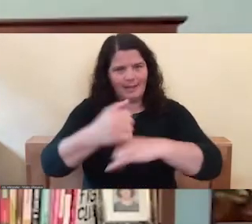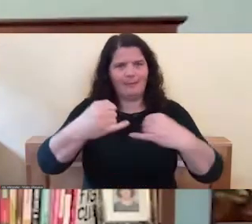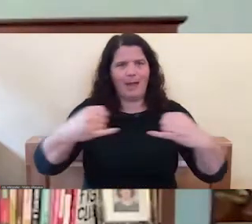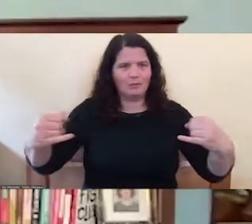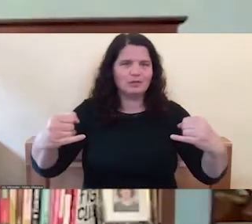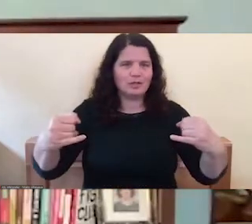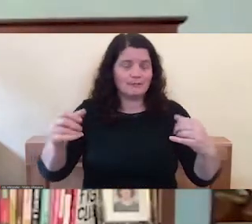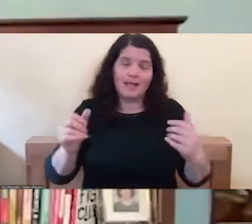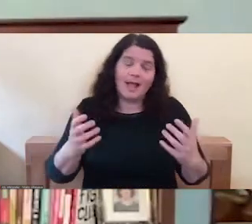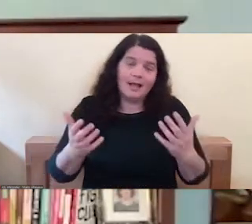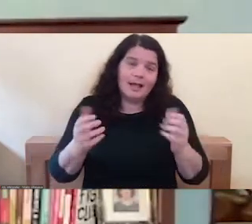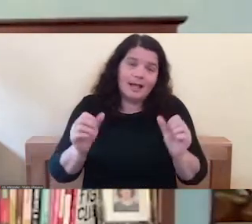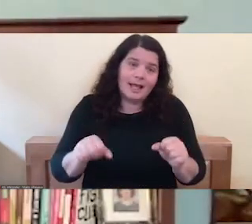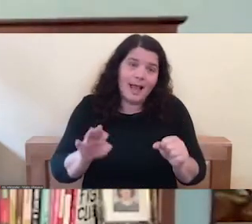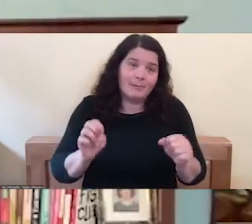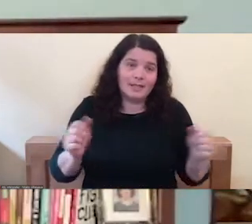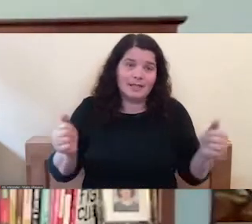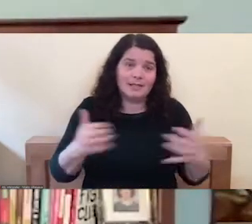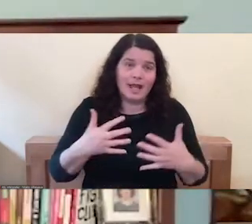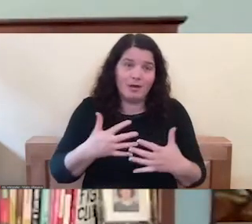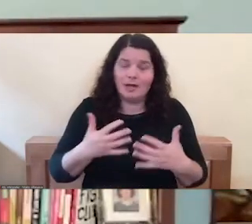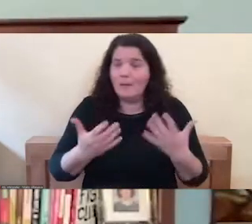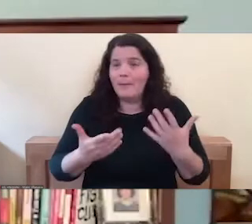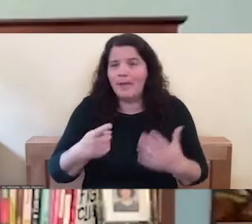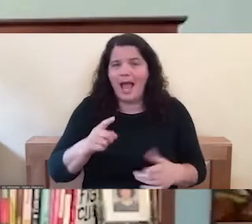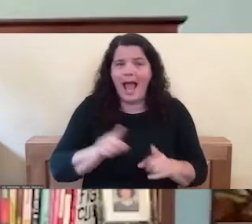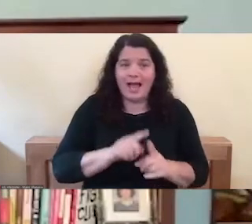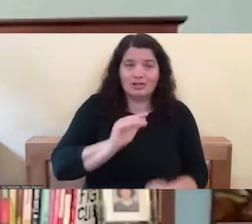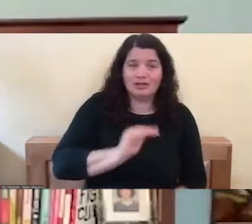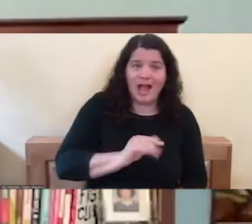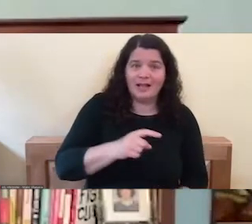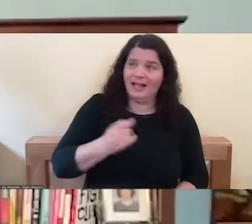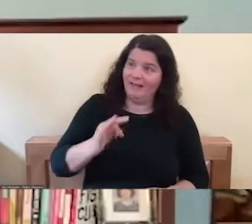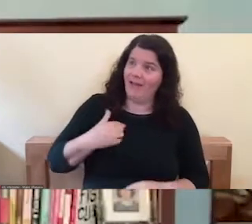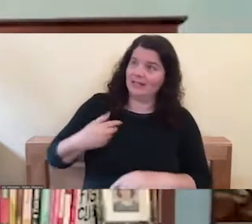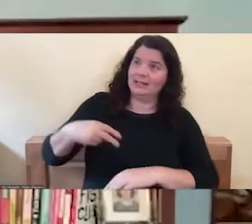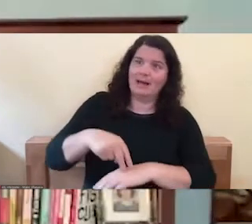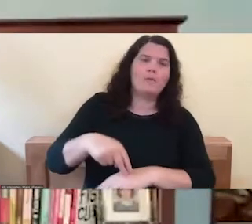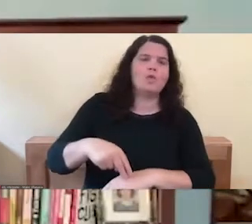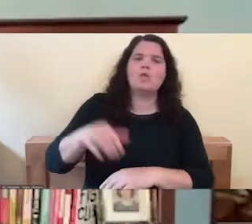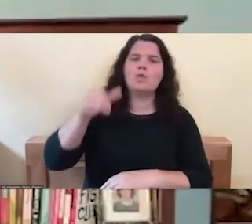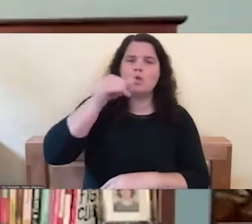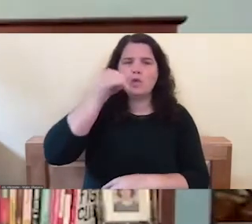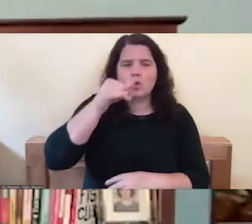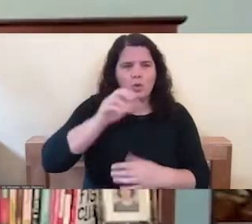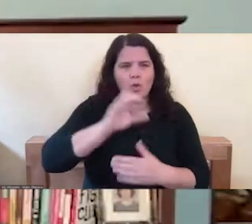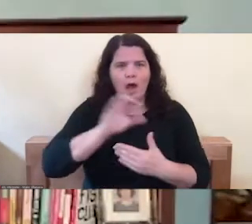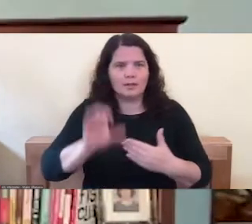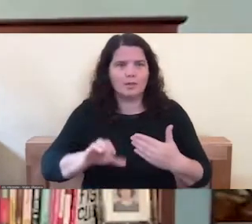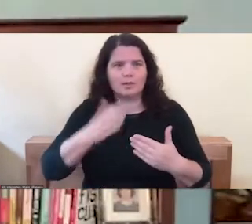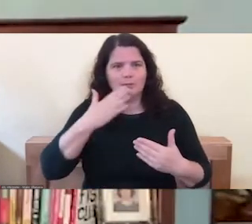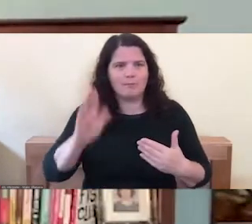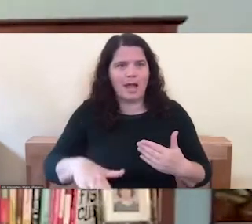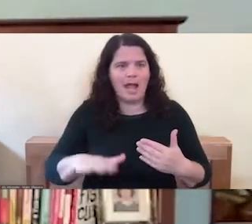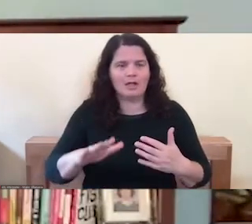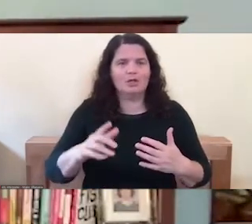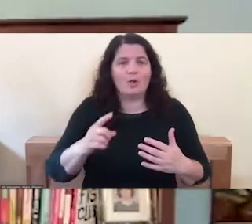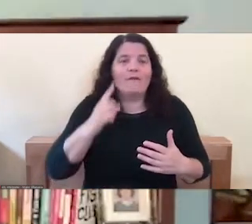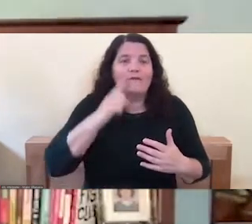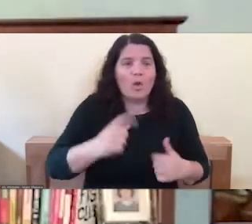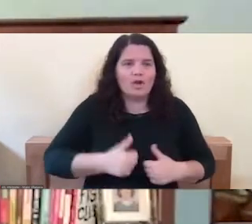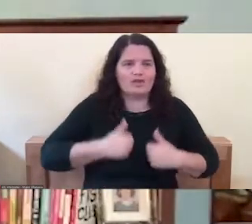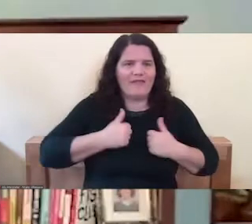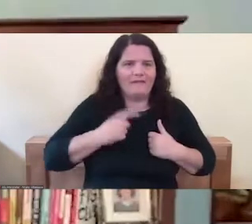maybe as a child, if you stood up for yourself, there'd be really serious consequences. And so again, just to survive, you had to shut that down.